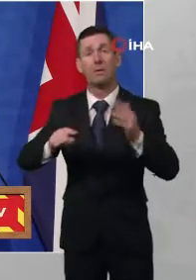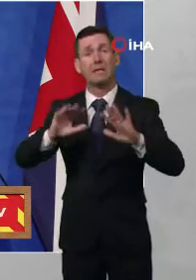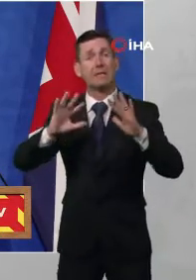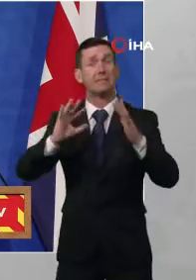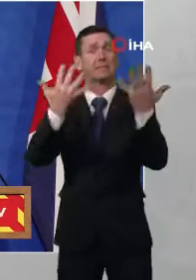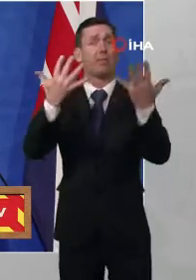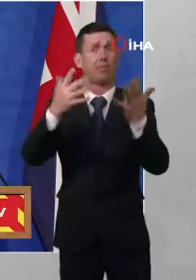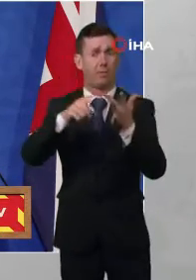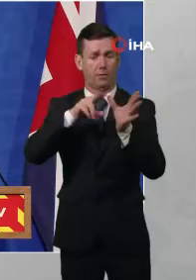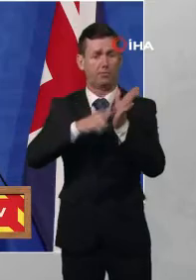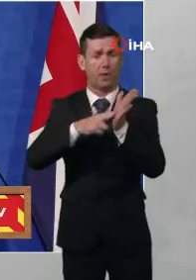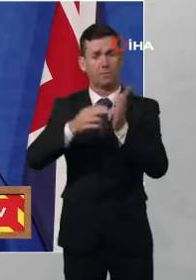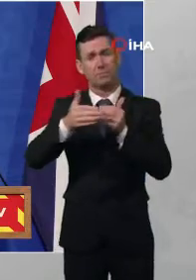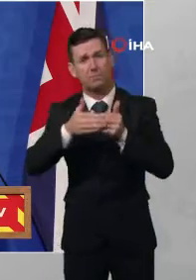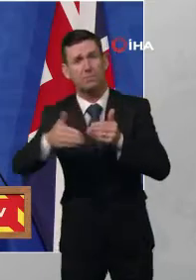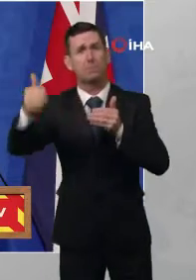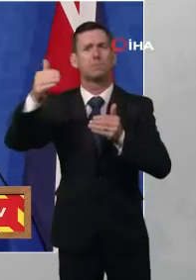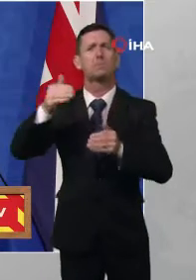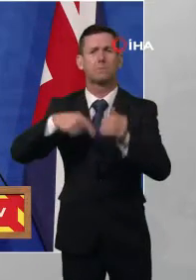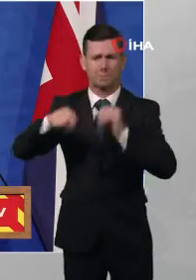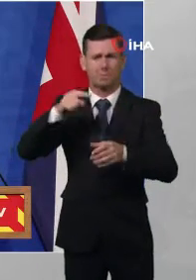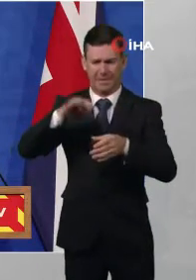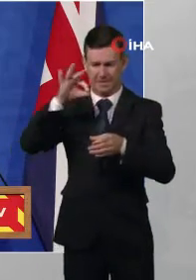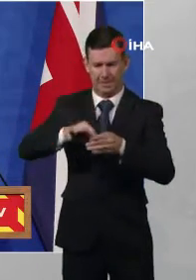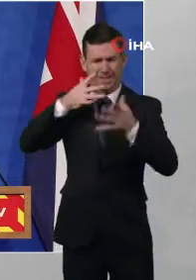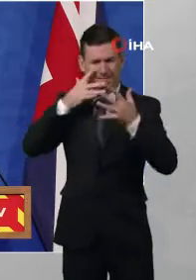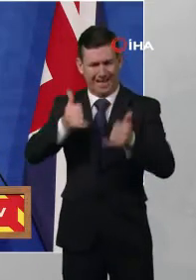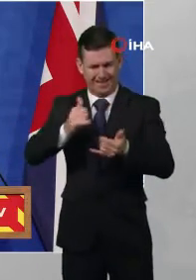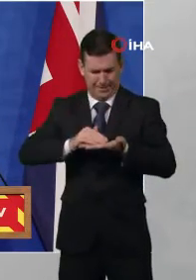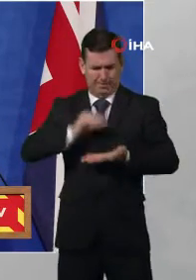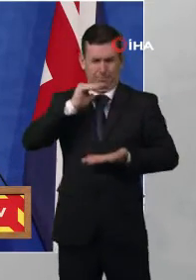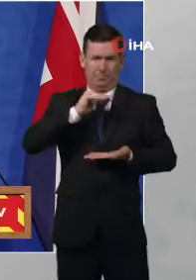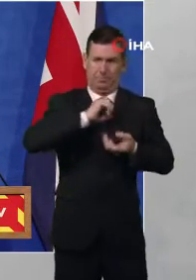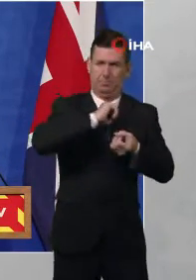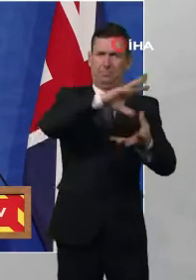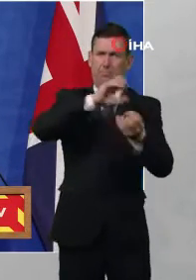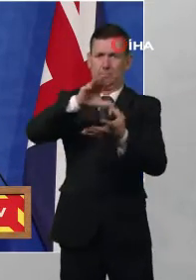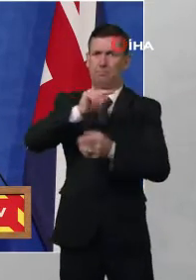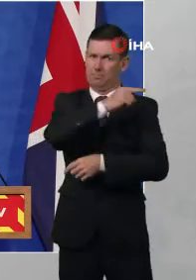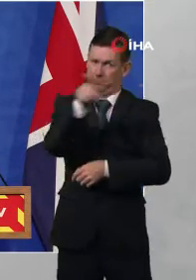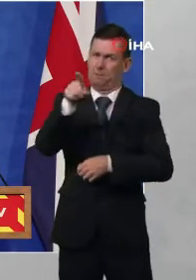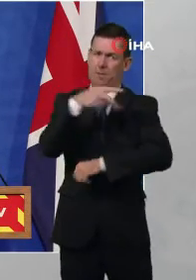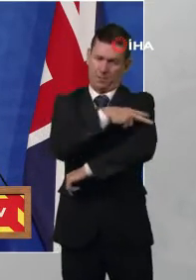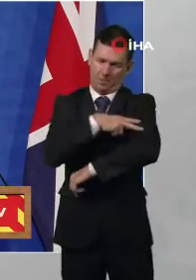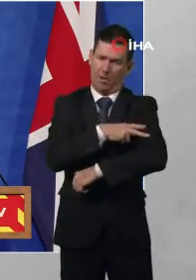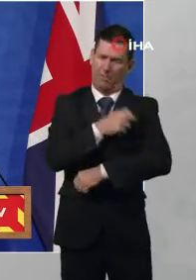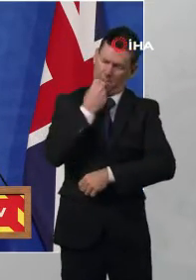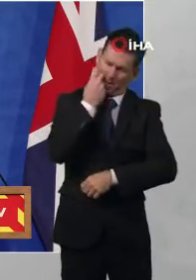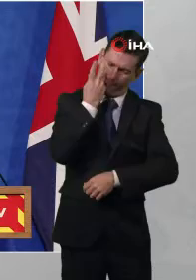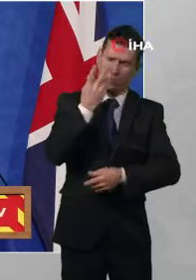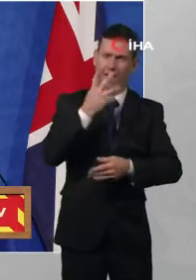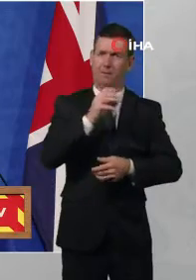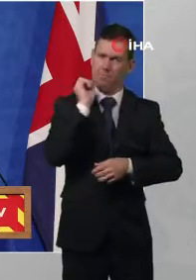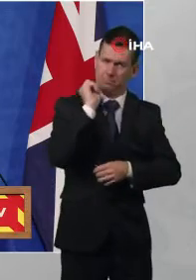lateral flow testing for all these workers available on every working day. We'll be sending testing kits directly to these